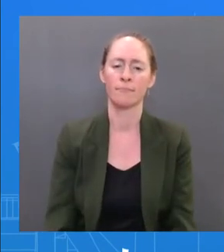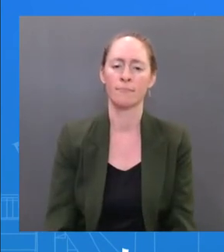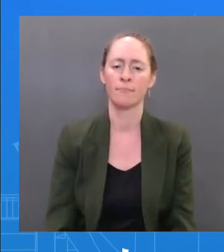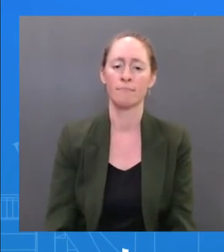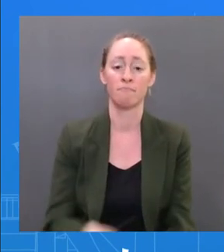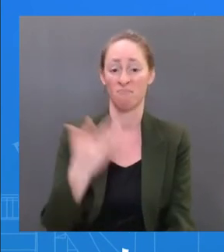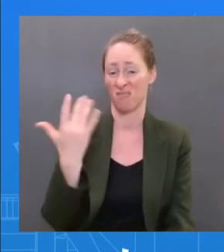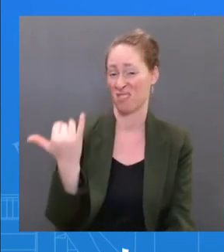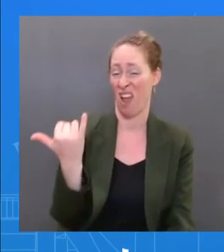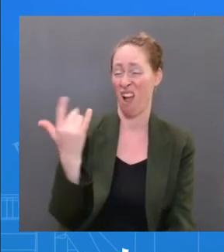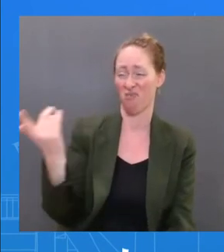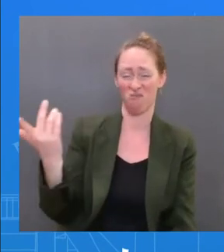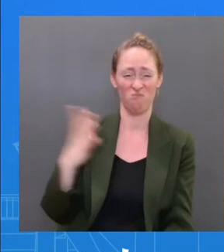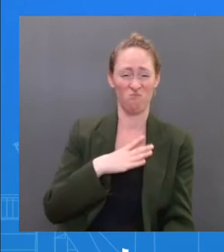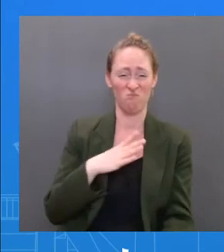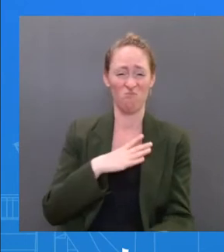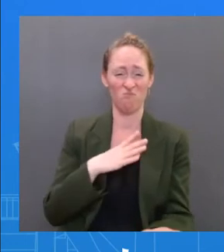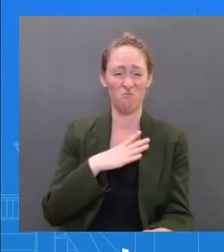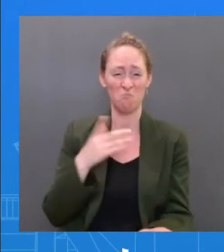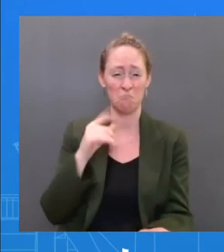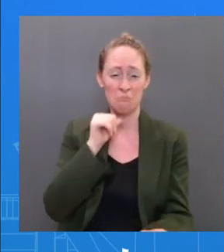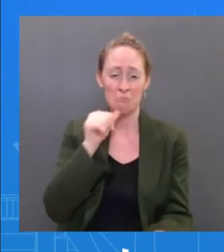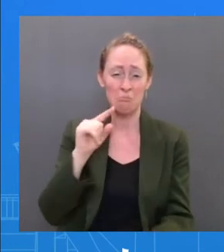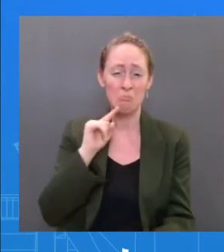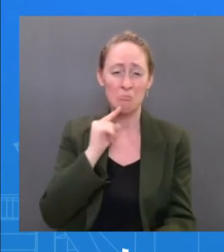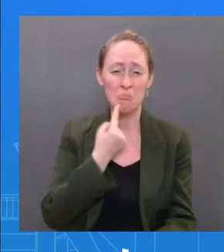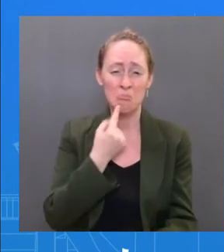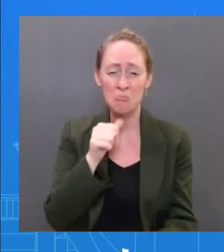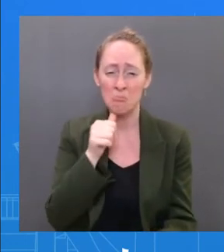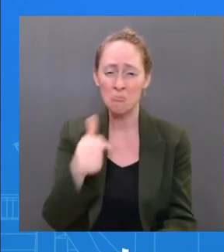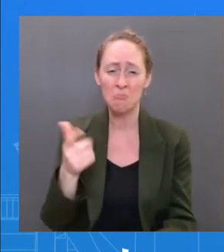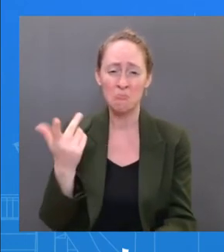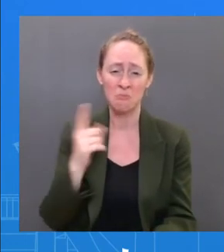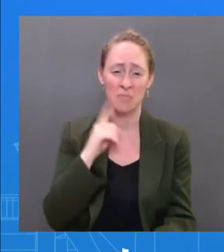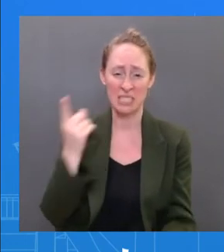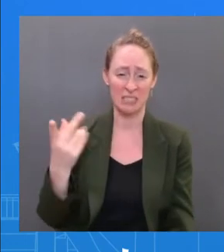the state-of-the-art treatment, which, by the way, is available to every American.